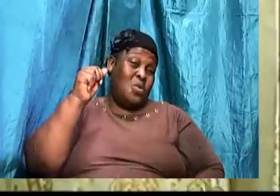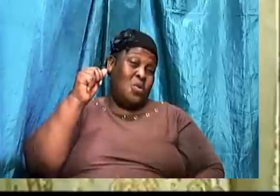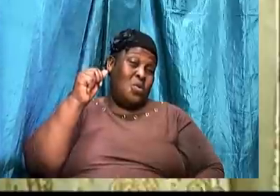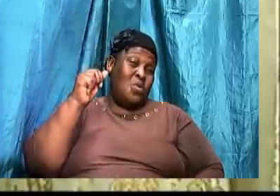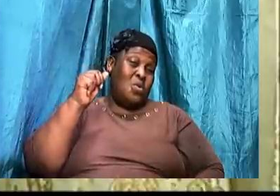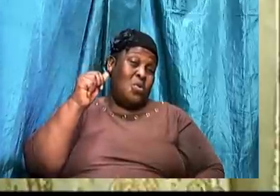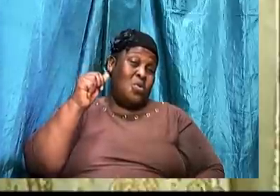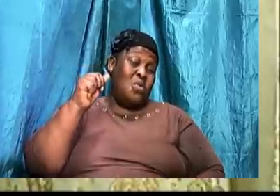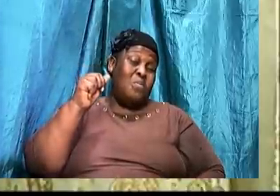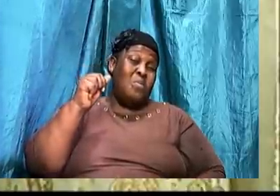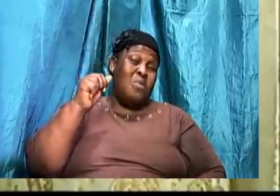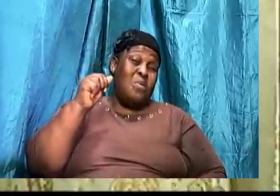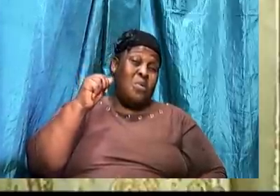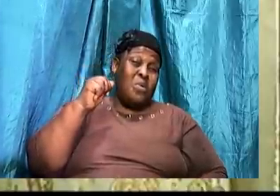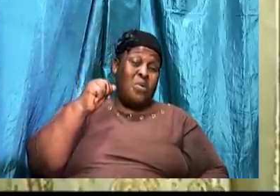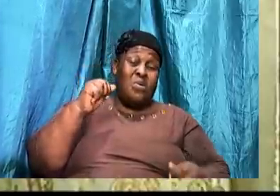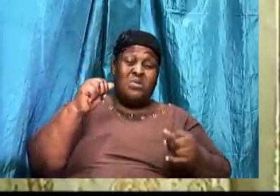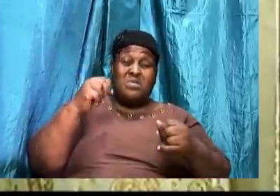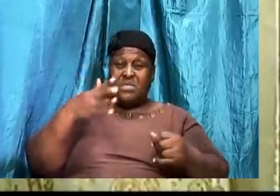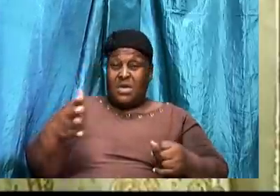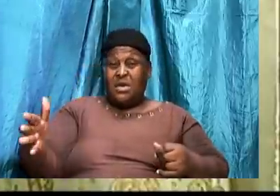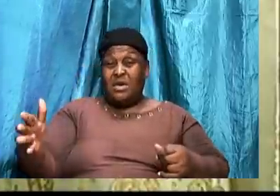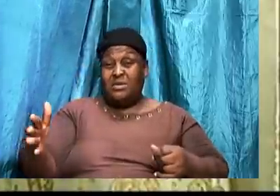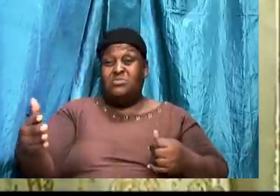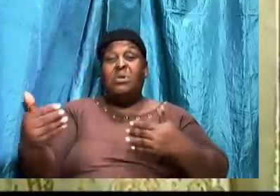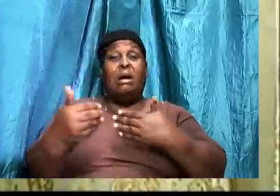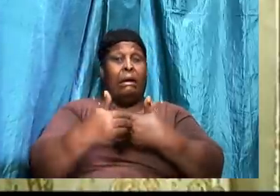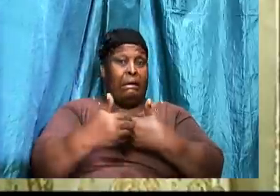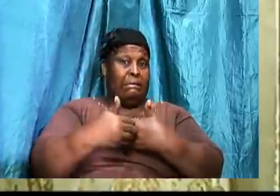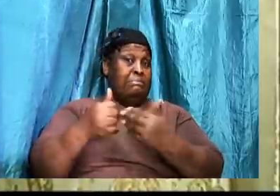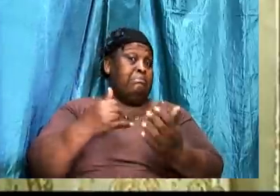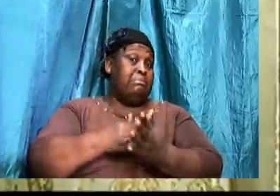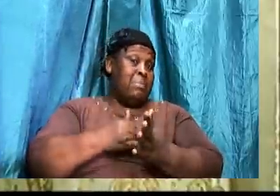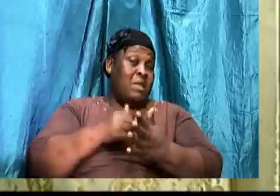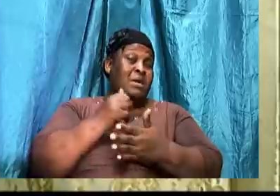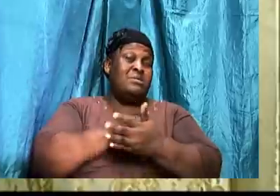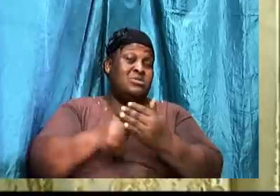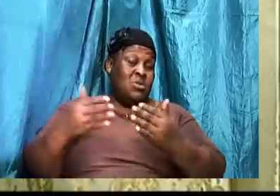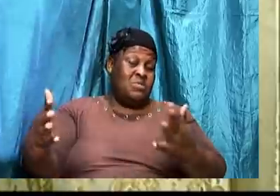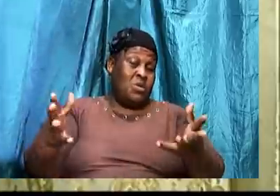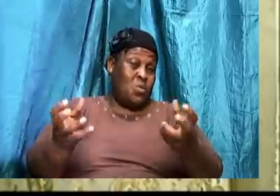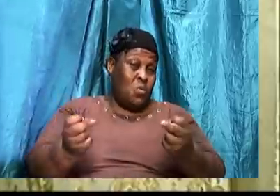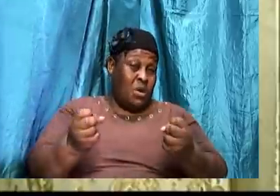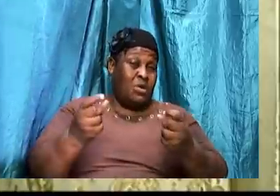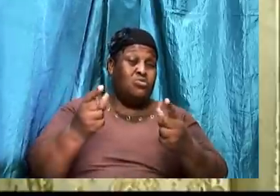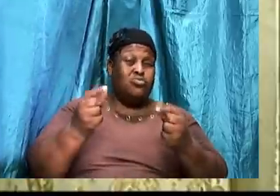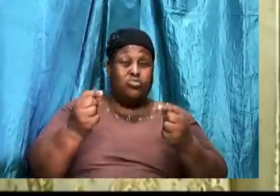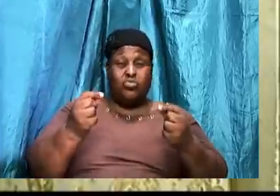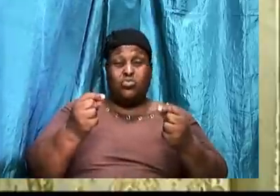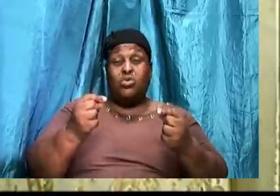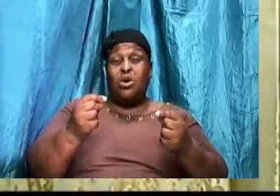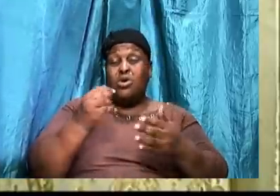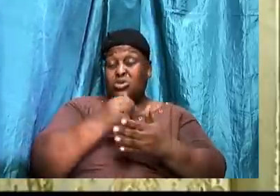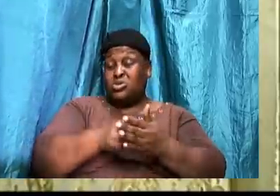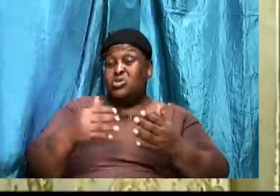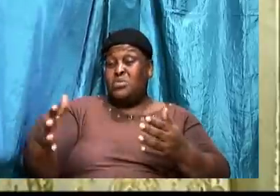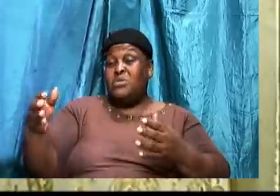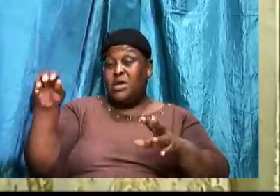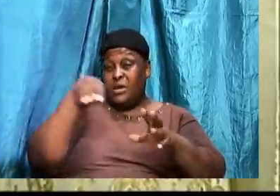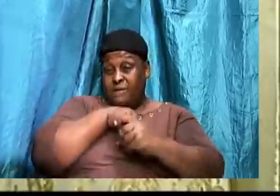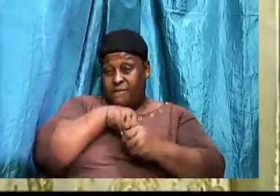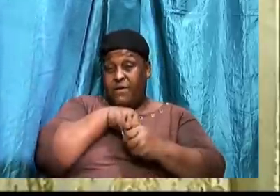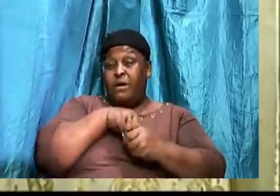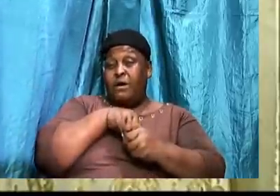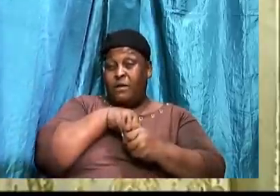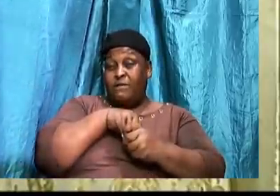Motive behind it. Because. There is something that they want to do. Or, something that they are involved in. And, they are trying to get the